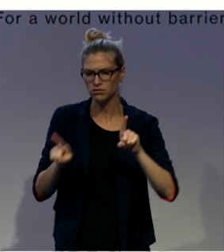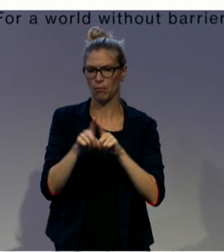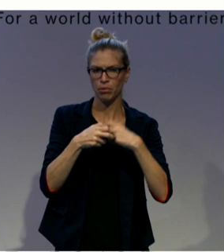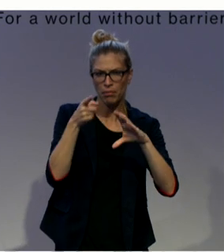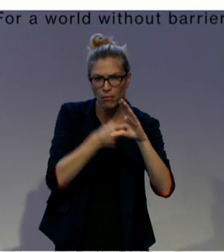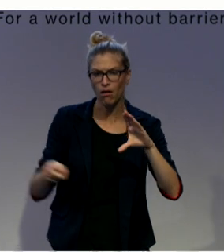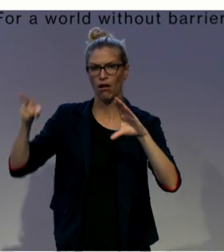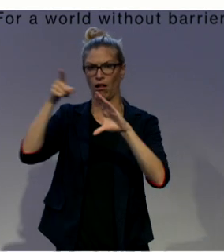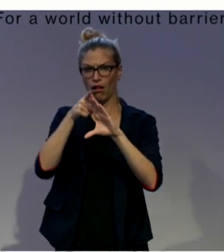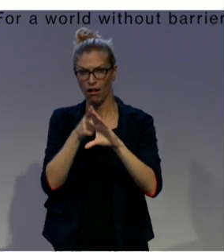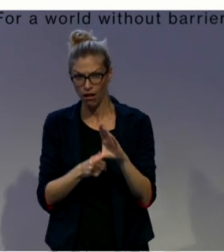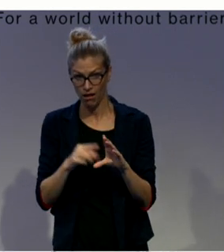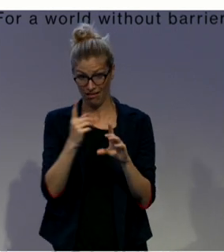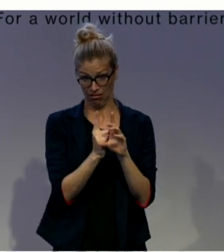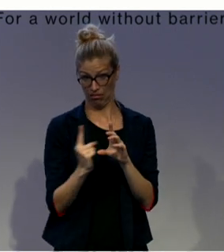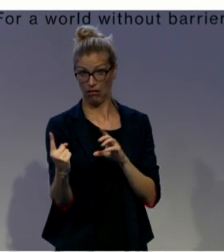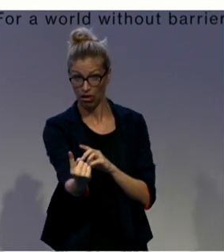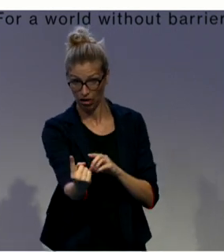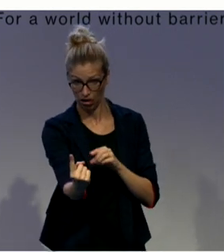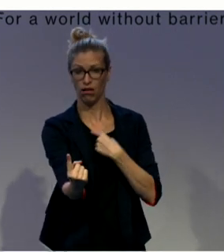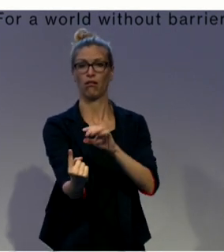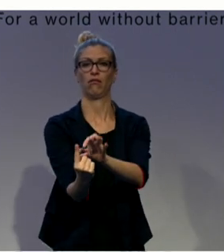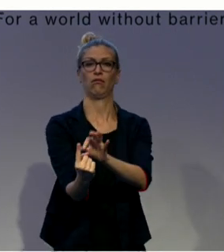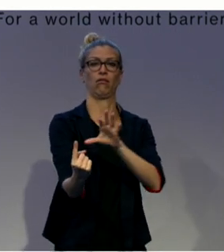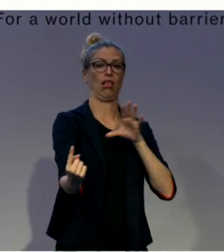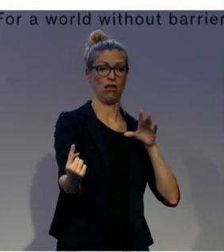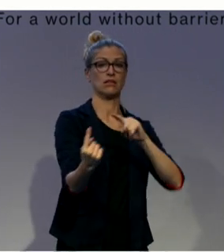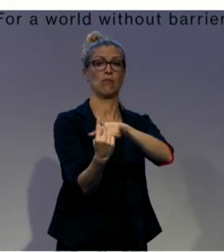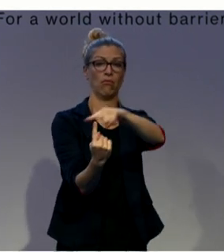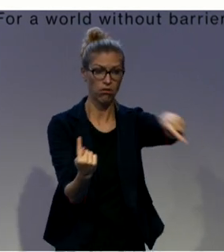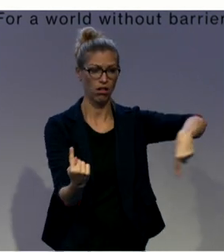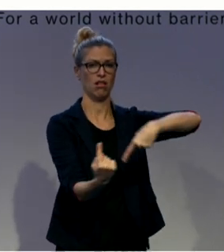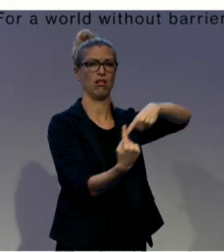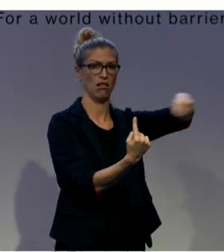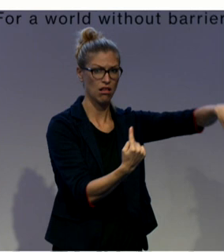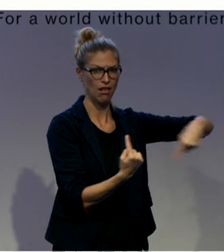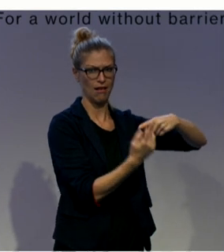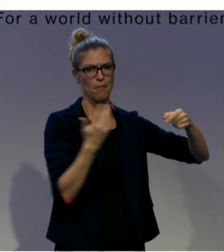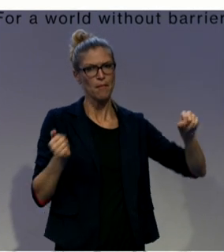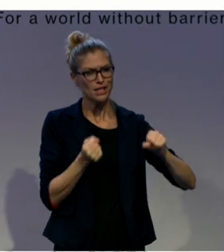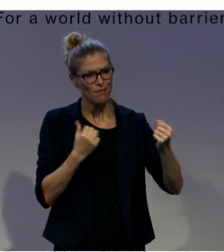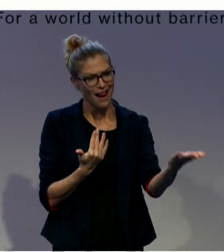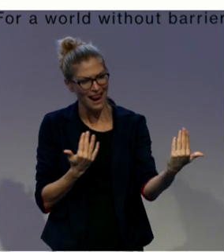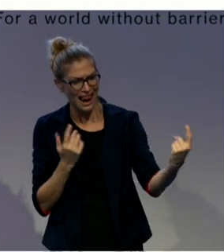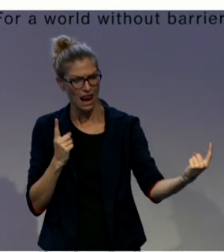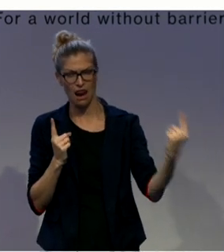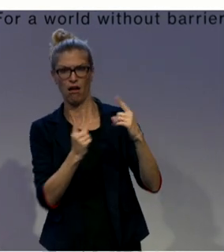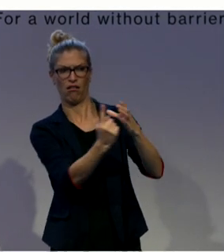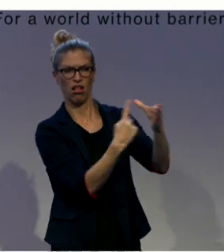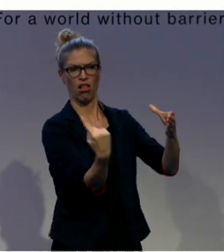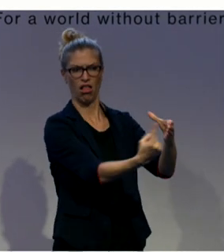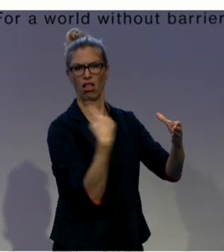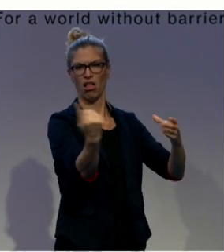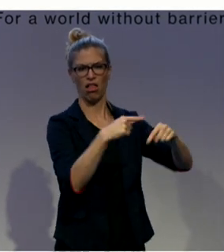early lose the ability to perceive that they are intrinsic parts of the one same generation.